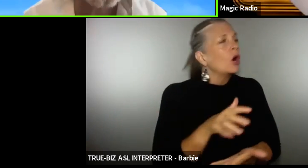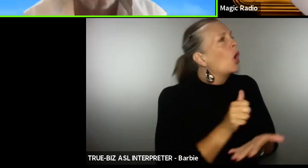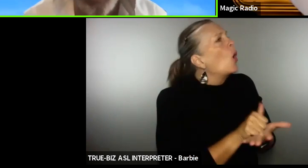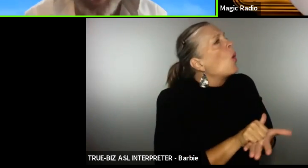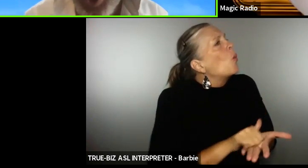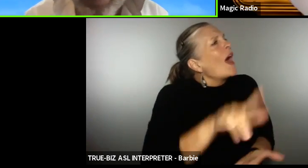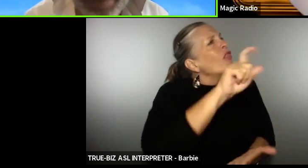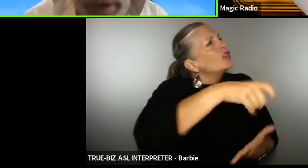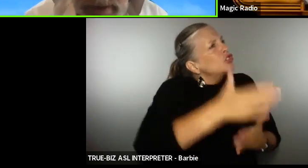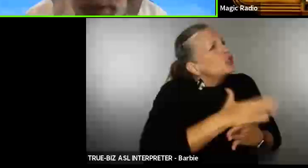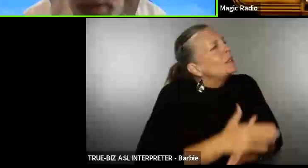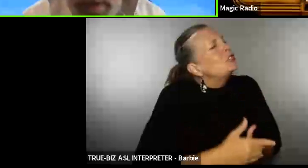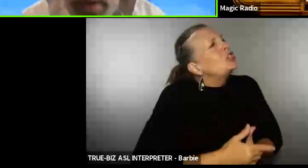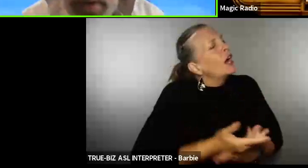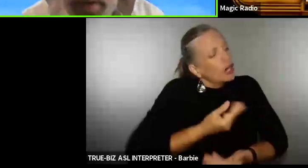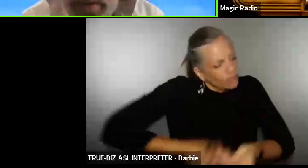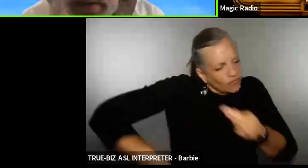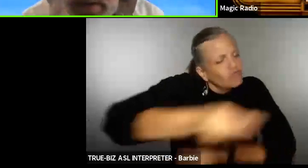oh shut up